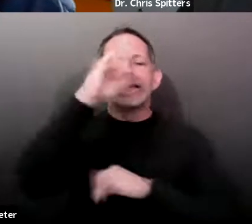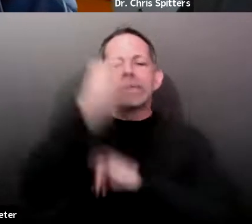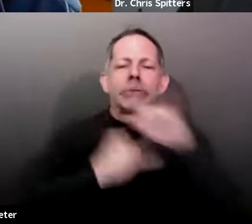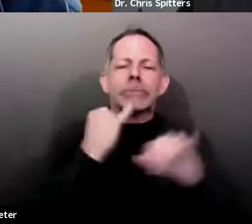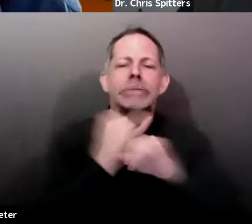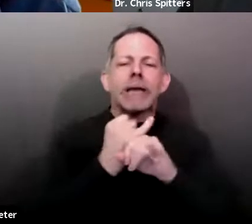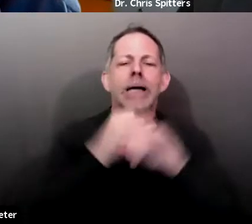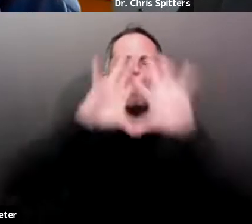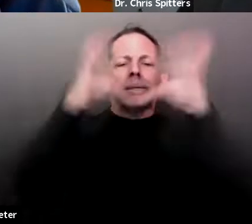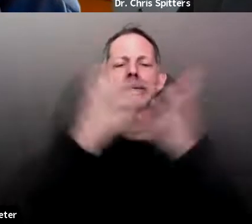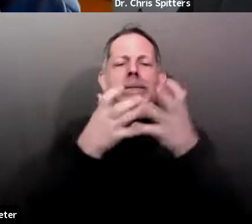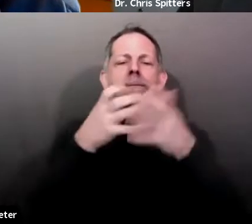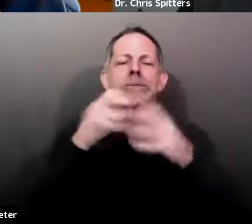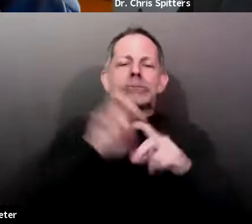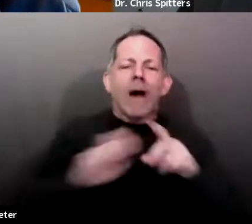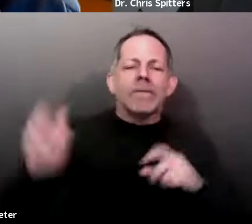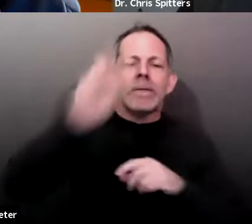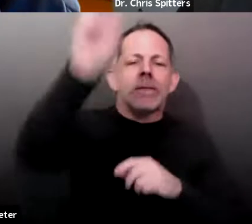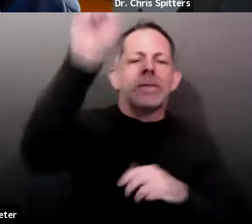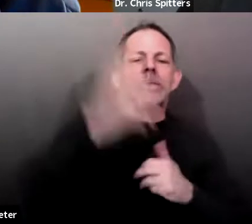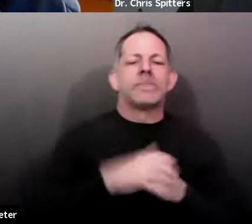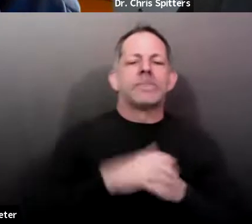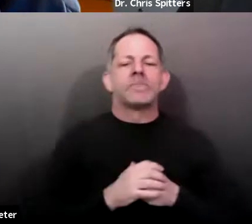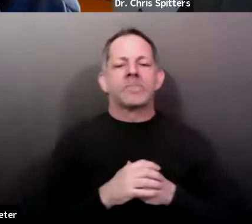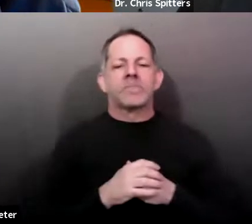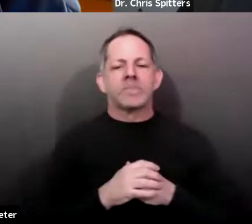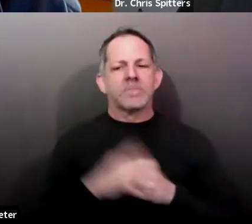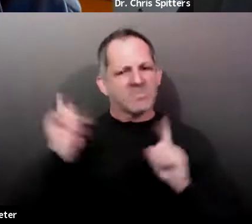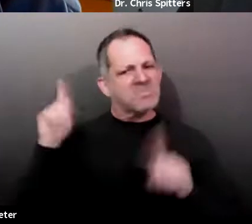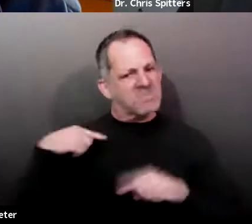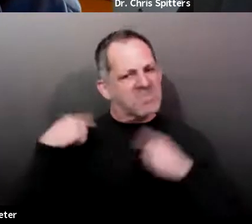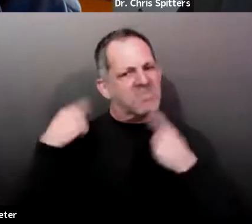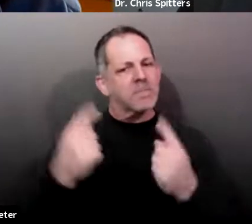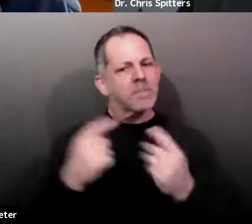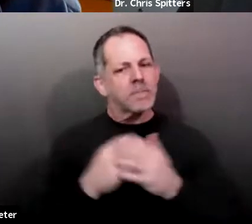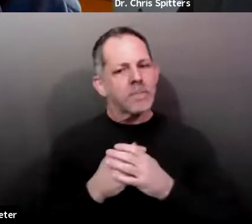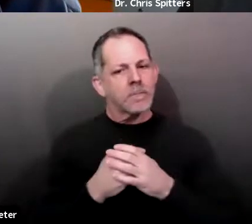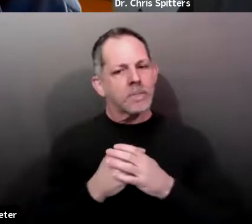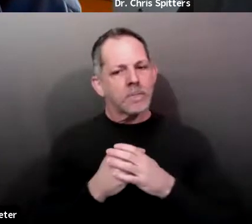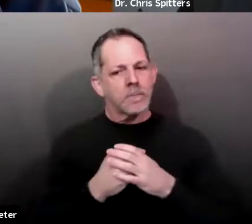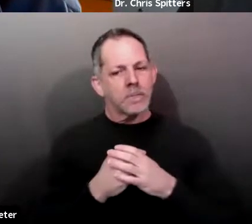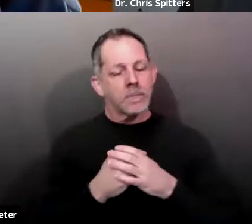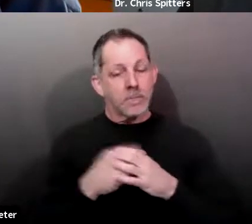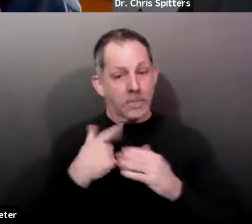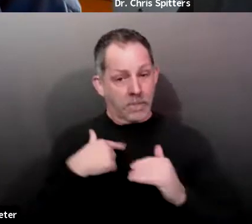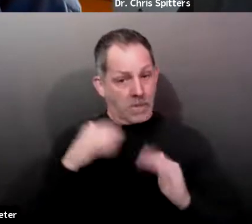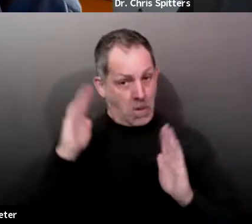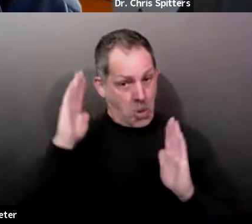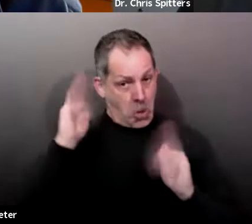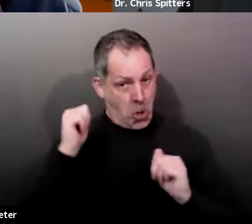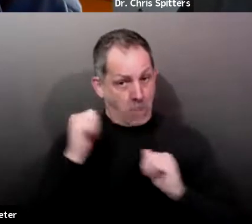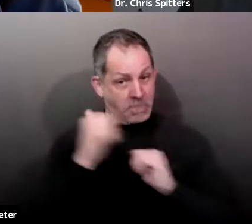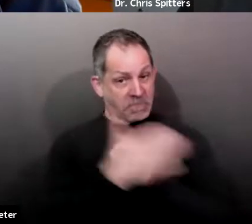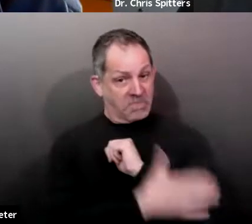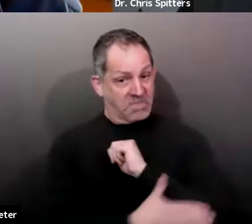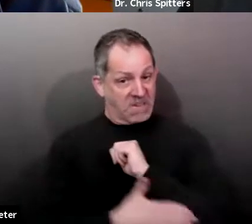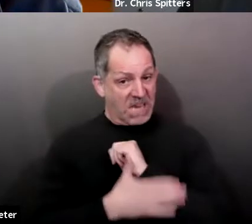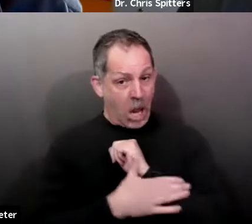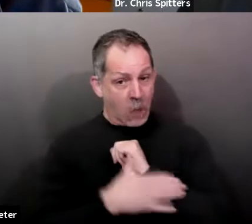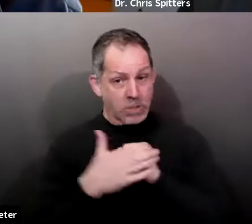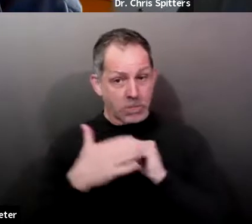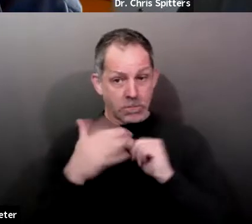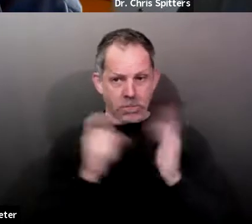many years ago, but I, I would fully expect that, uh, countries, uh, would have requirements, vaccination